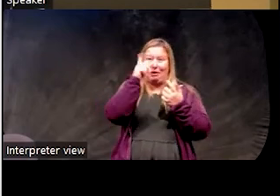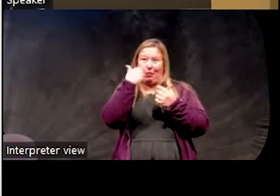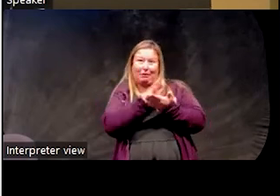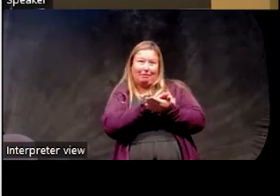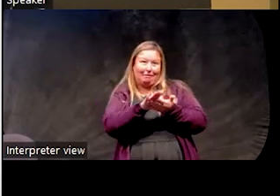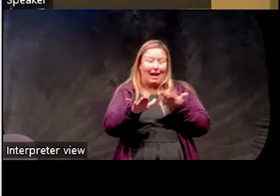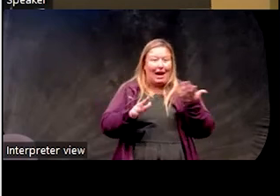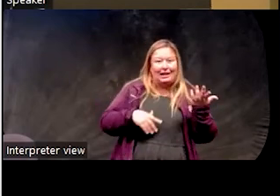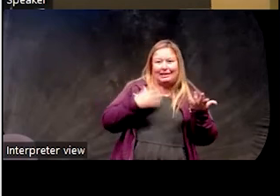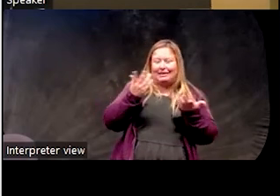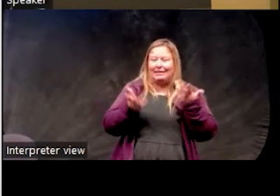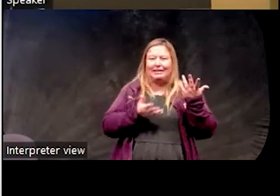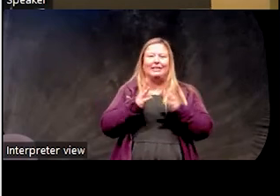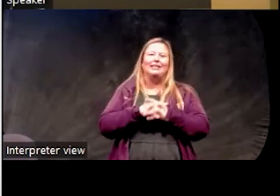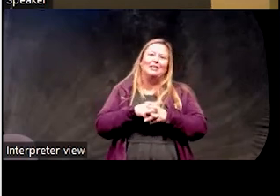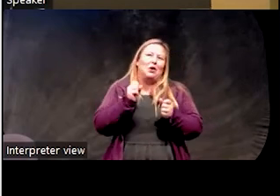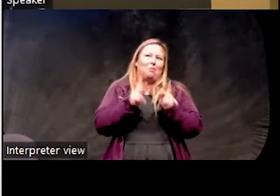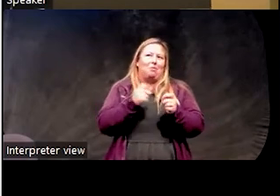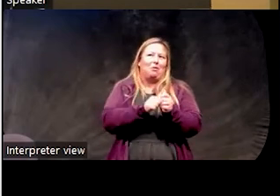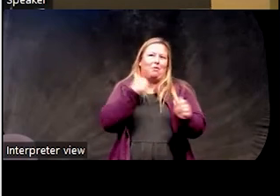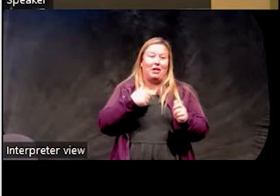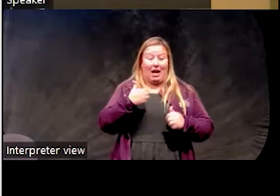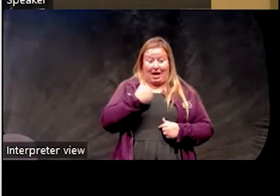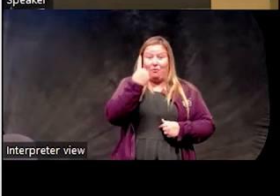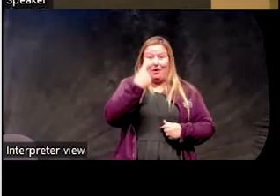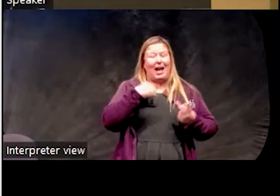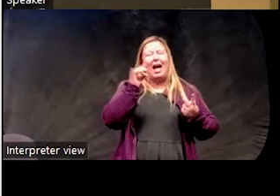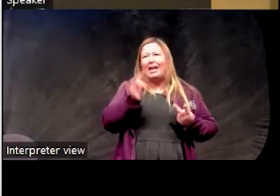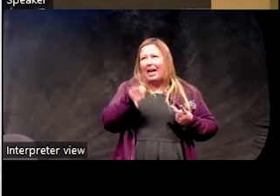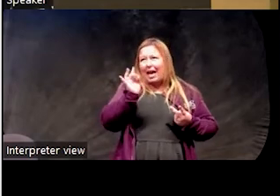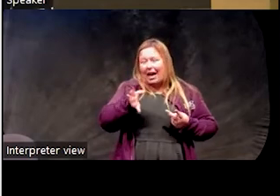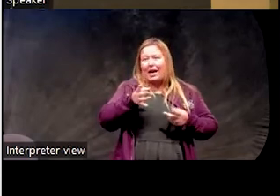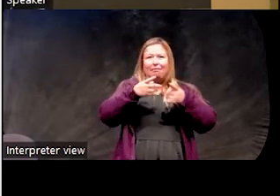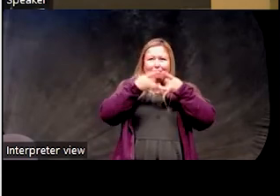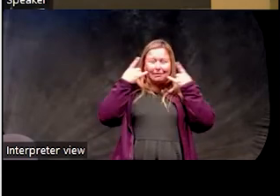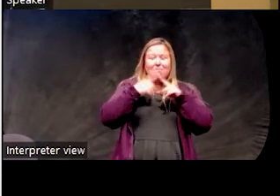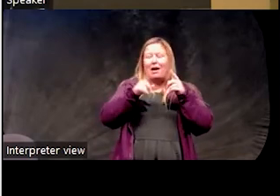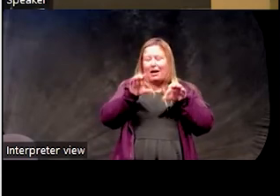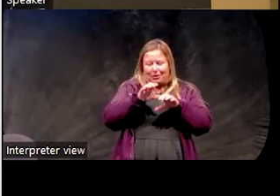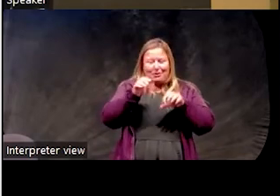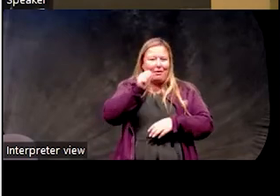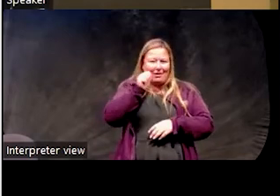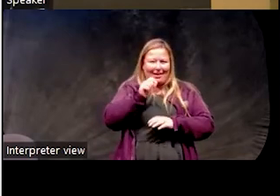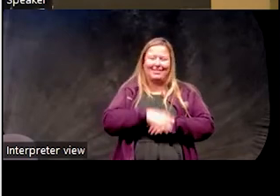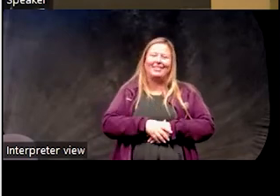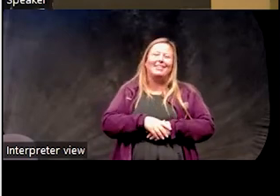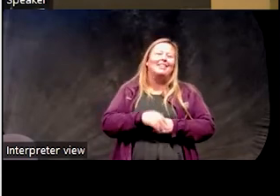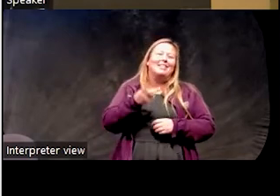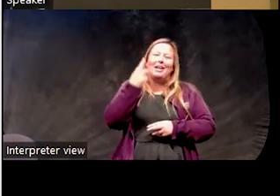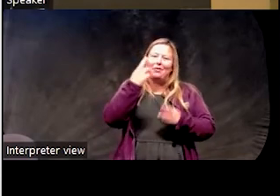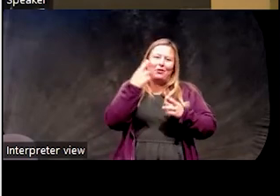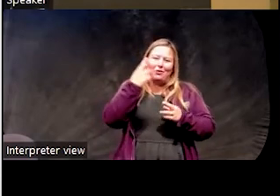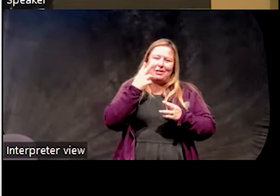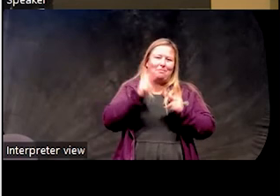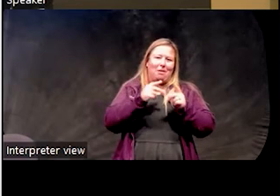world. It's not always super comfortable. I have one. I hate wearing it, but I do it anyway. Um, there are lots of reasons